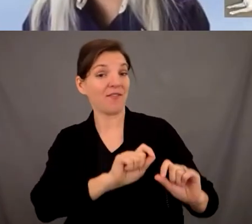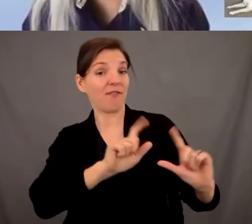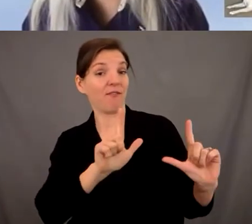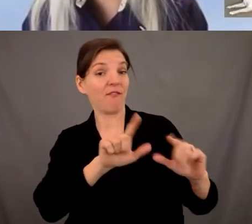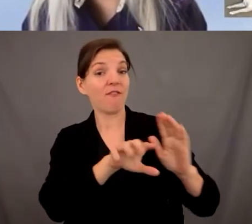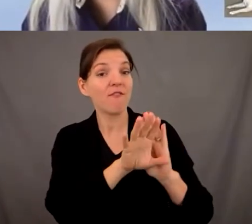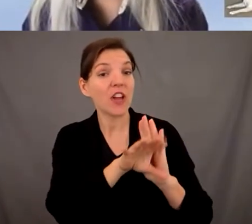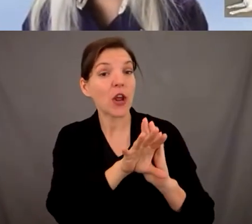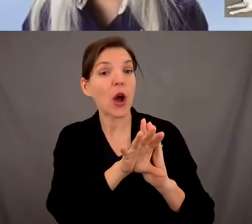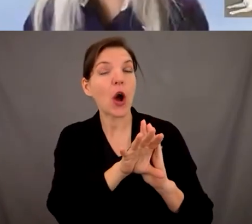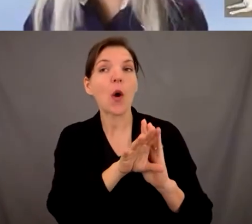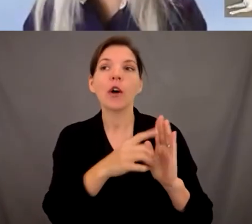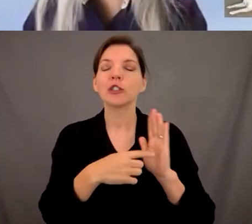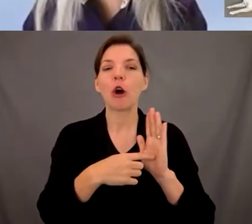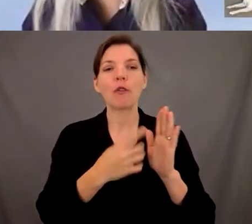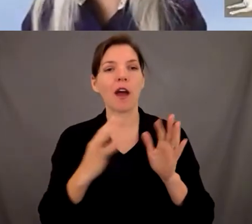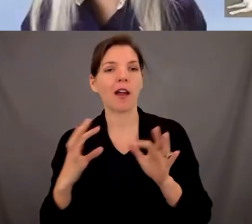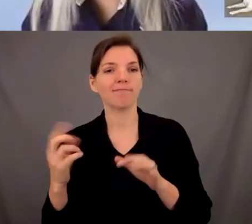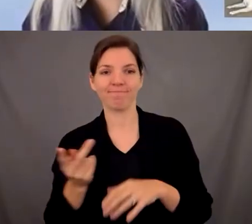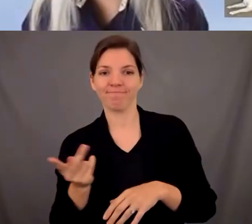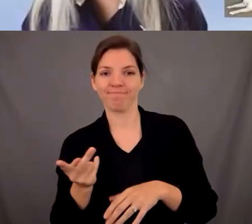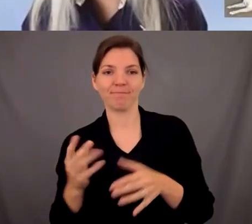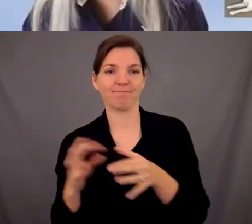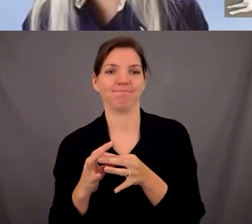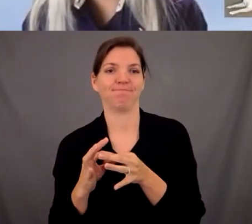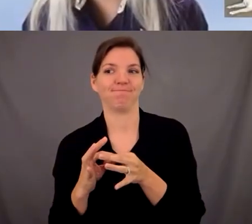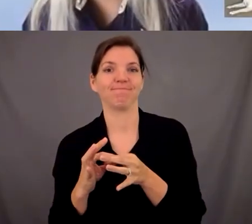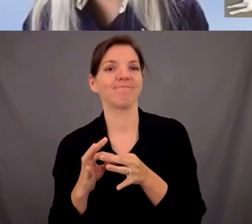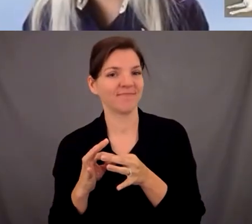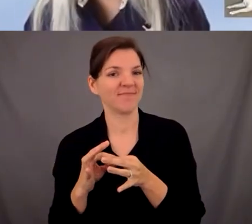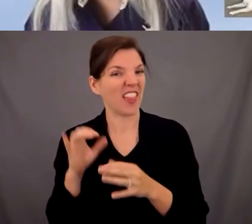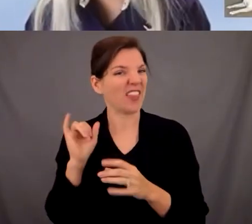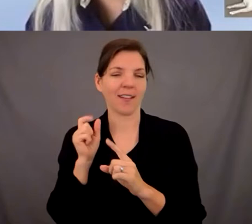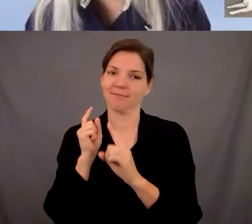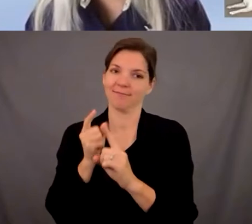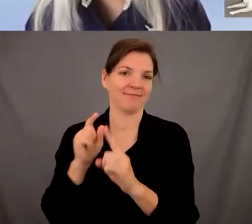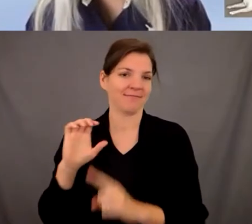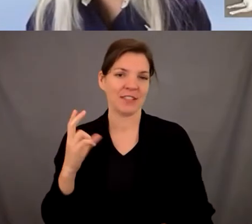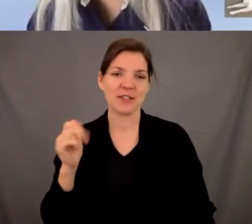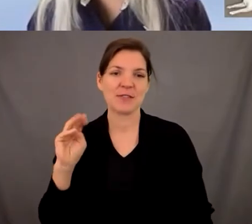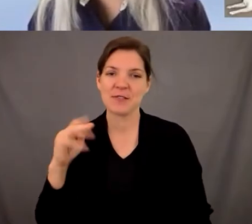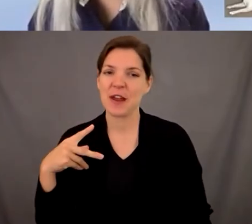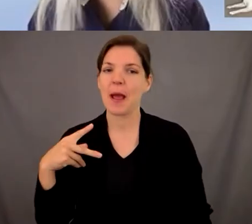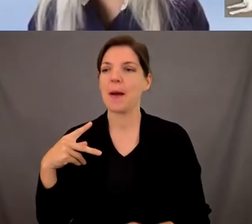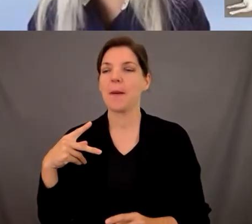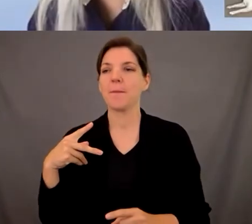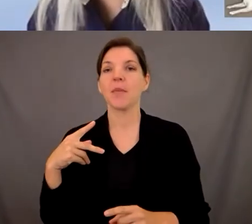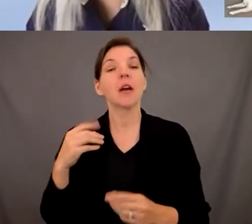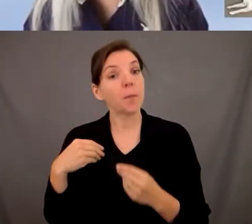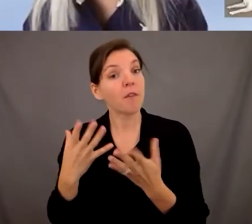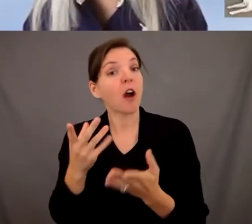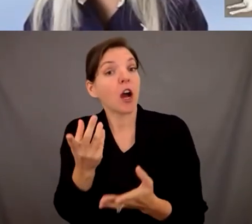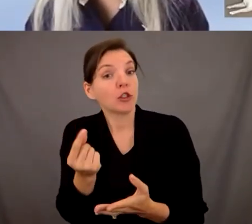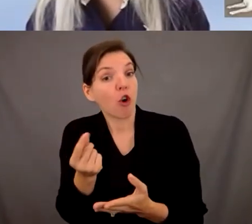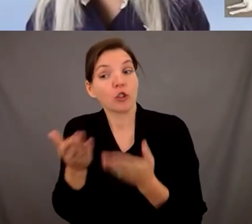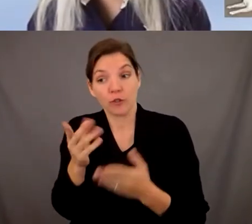bond and quite honestly that's one of the things that we love at champ it's not just that we are able to uh provide service dogs